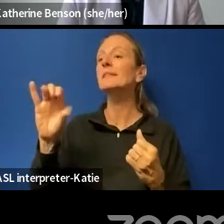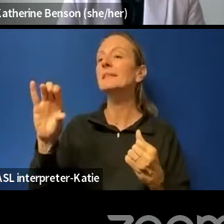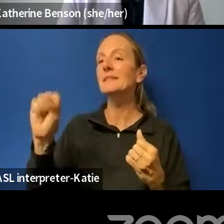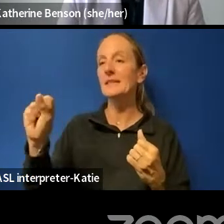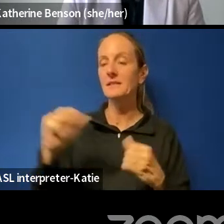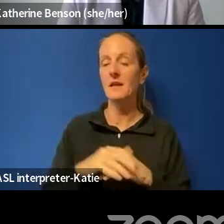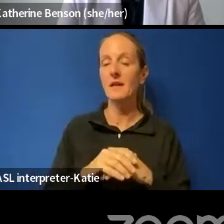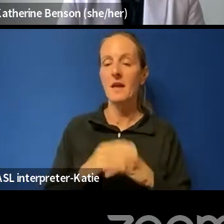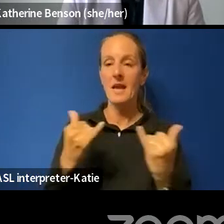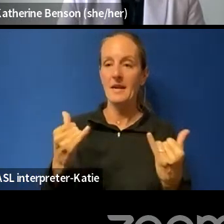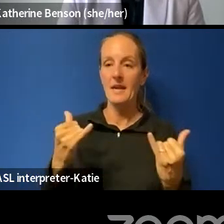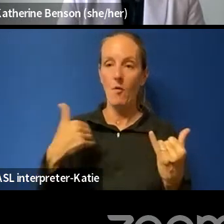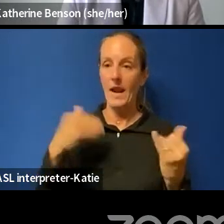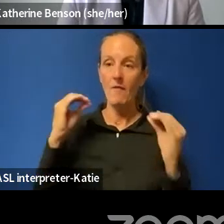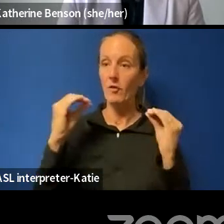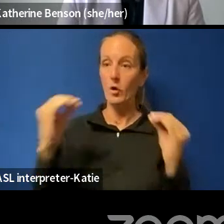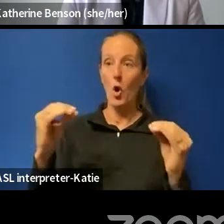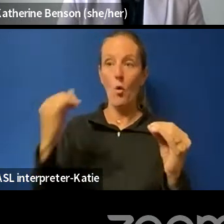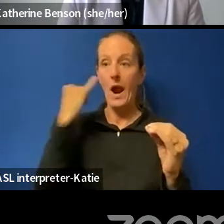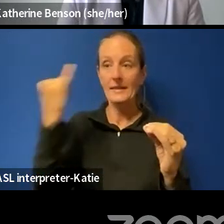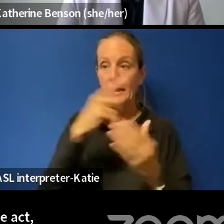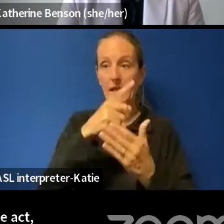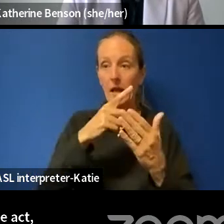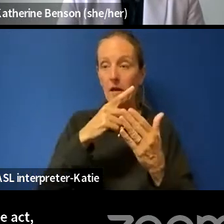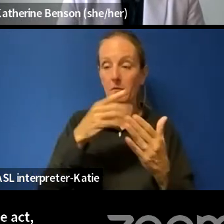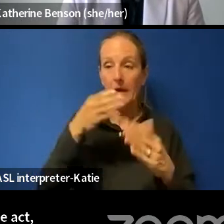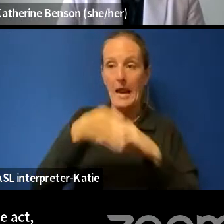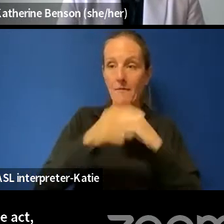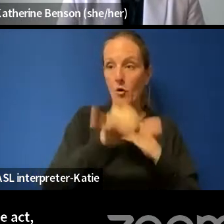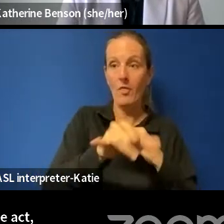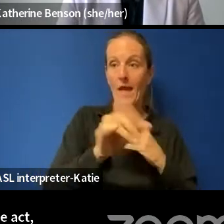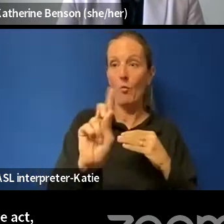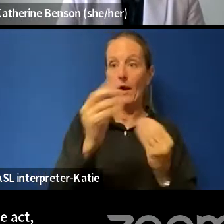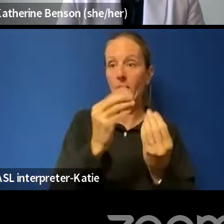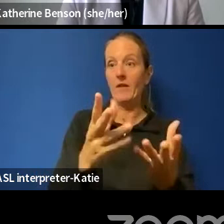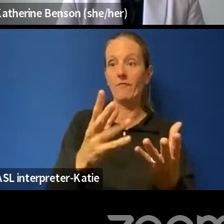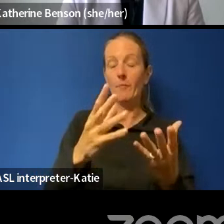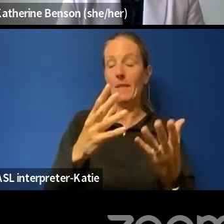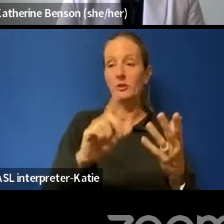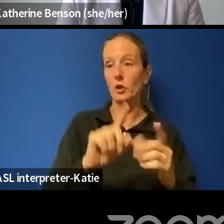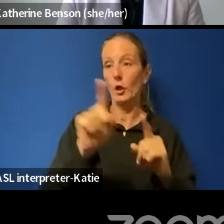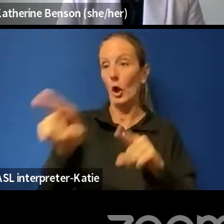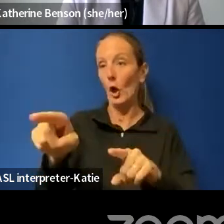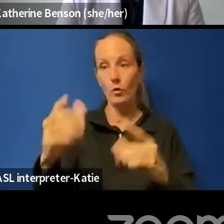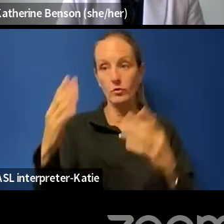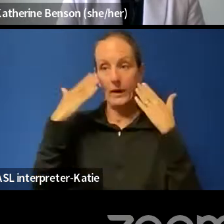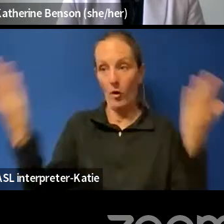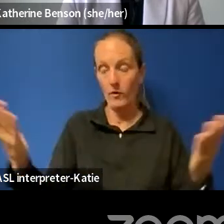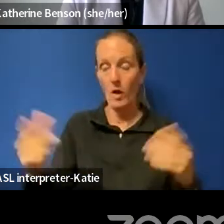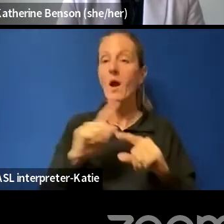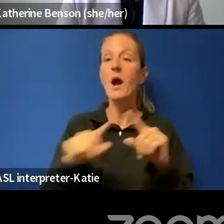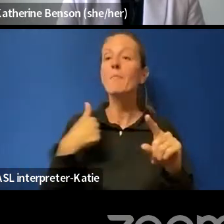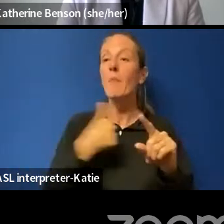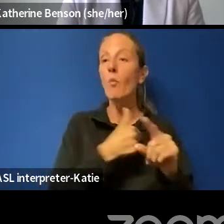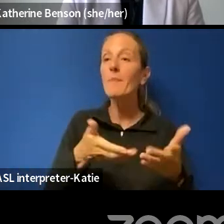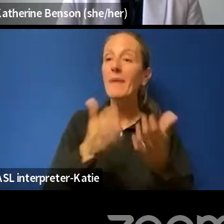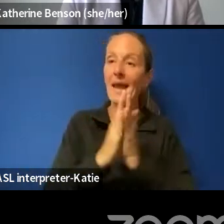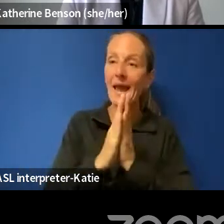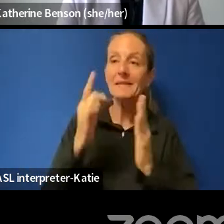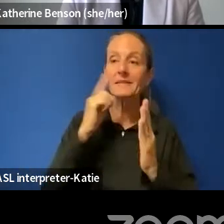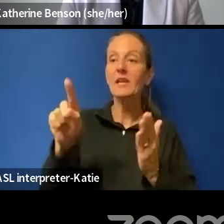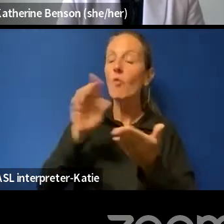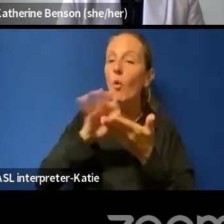absolutely no idea where it goes, but we can imagine into the hands of foreign partners, and we've been calling for a long time for audits into these